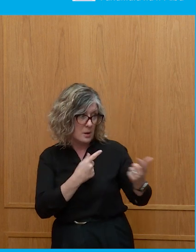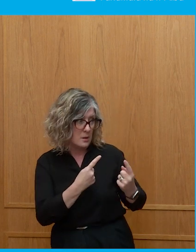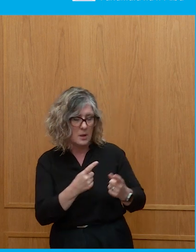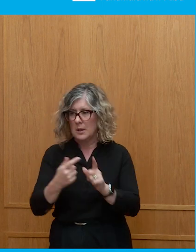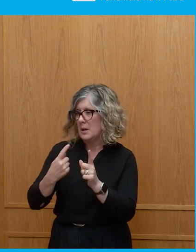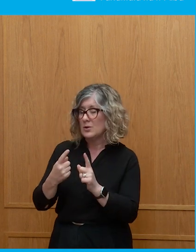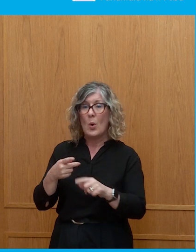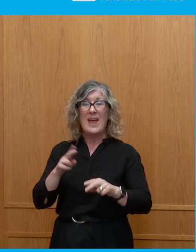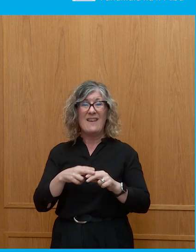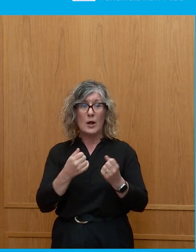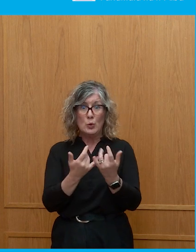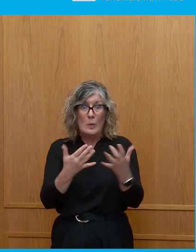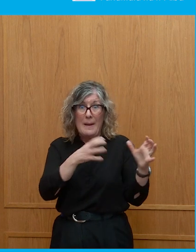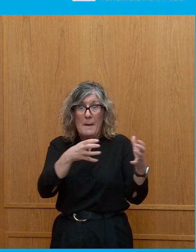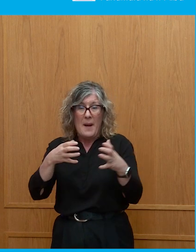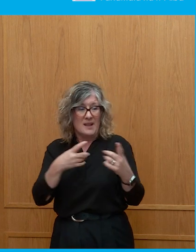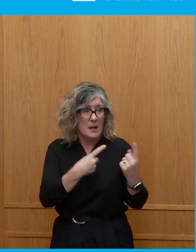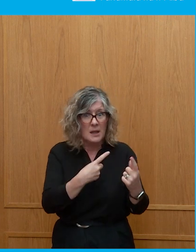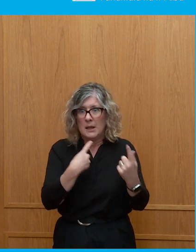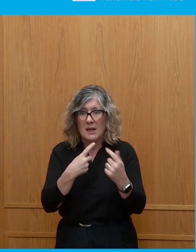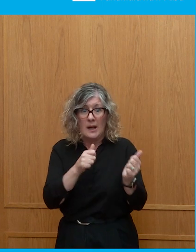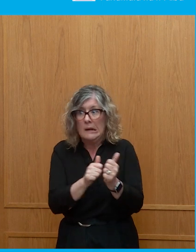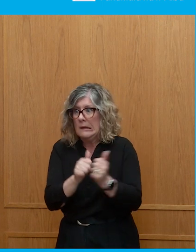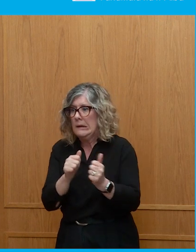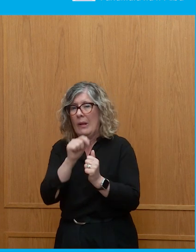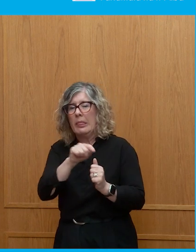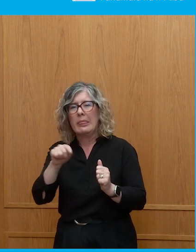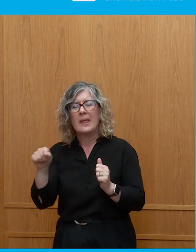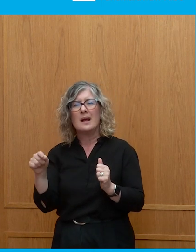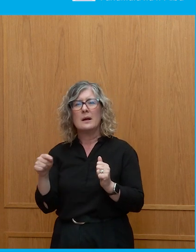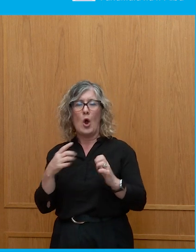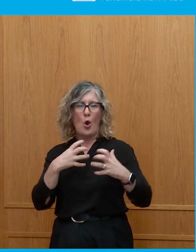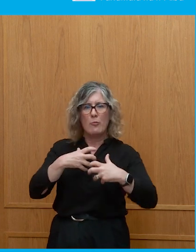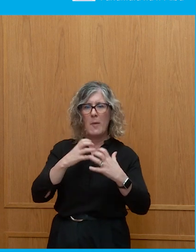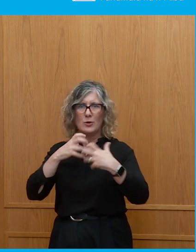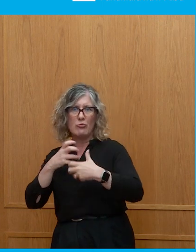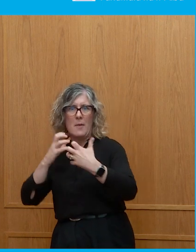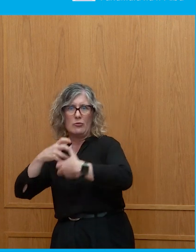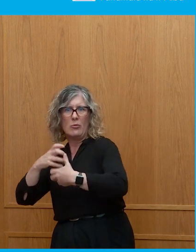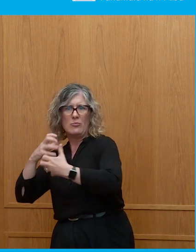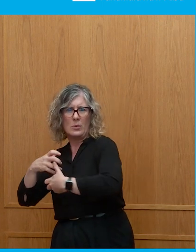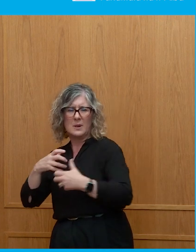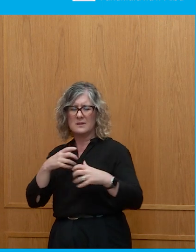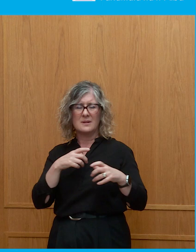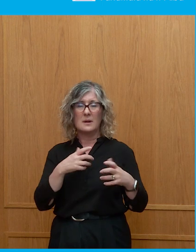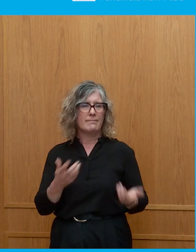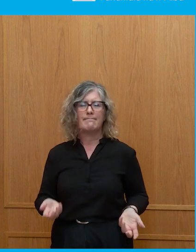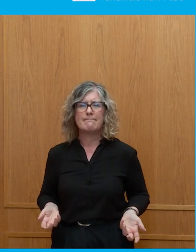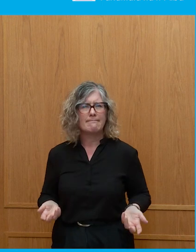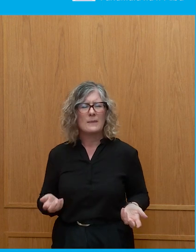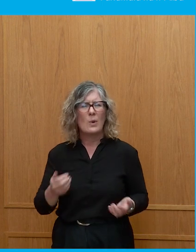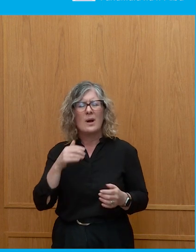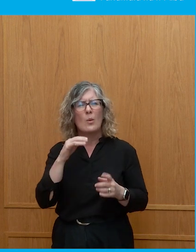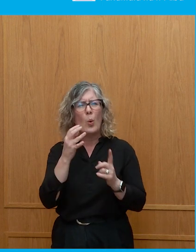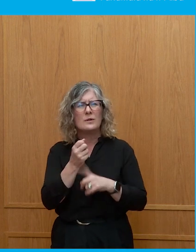been given the responsibility of representing a bunch of voters who care about one thing, nothing gets done, at least in, well, nothing gets done